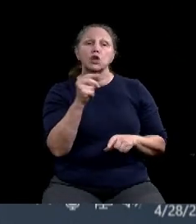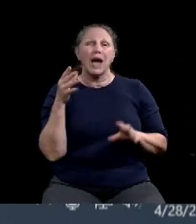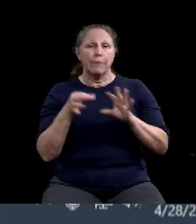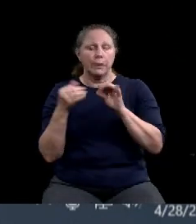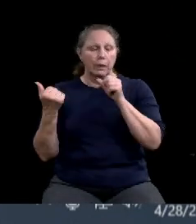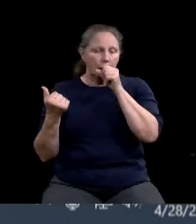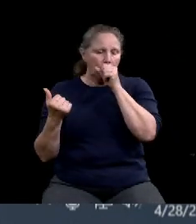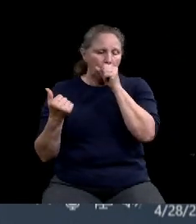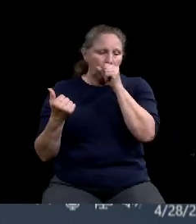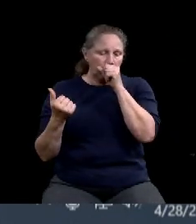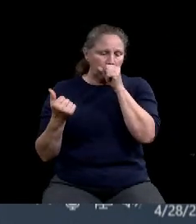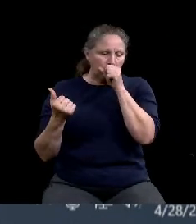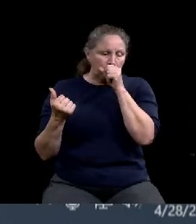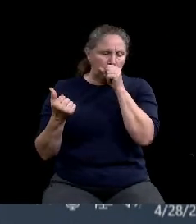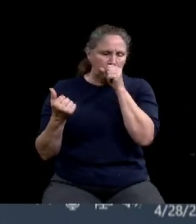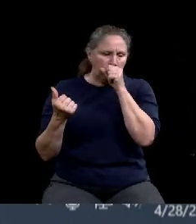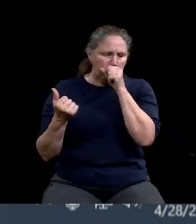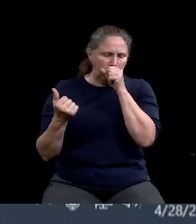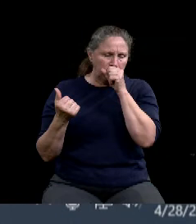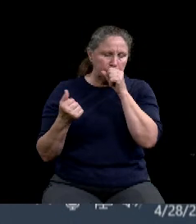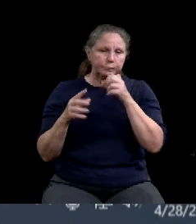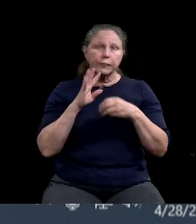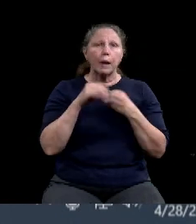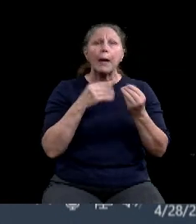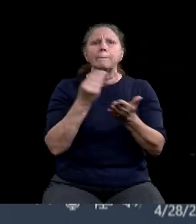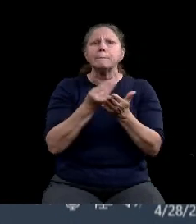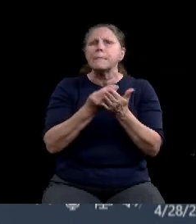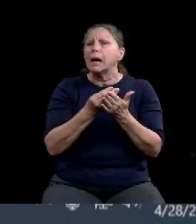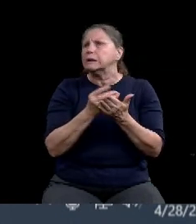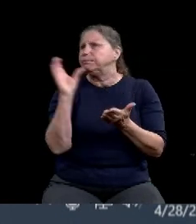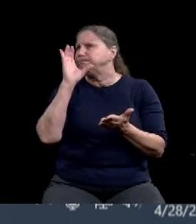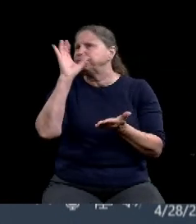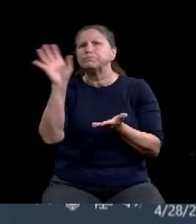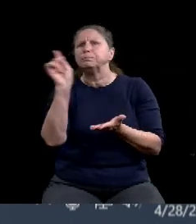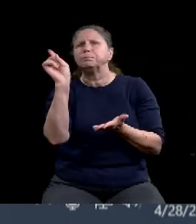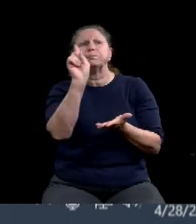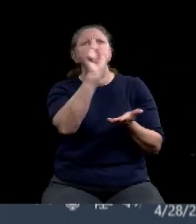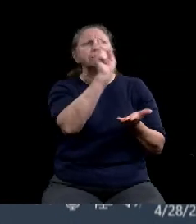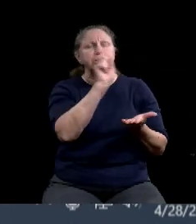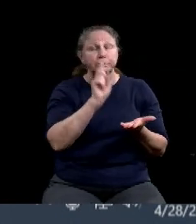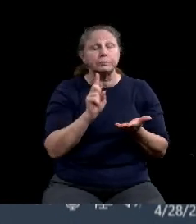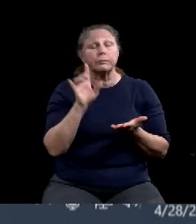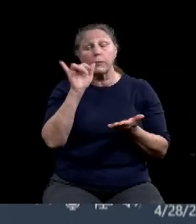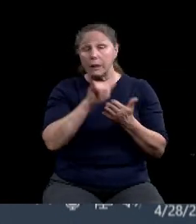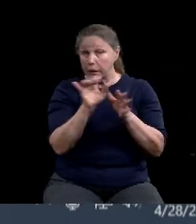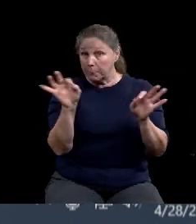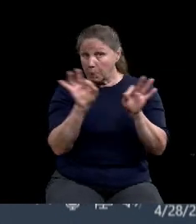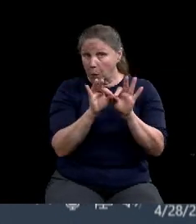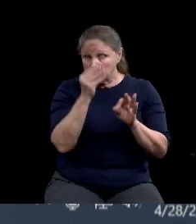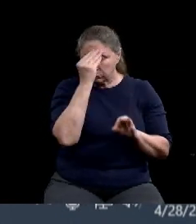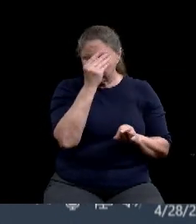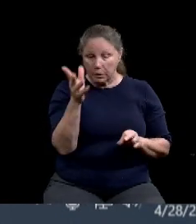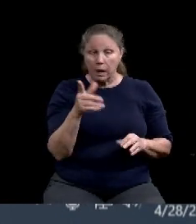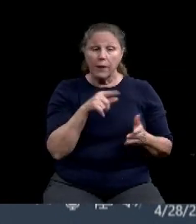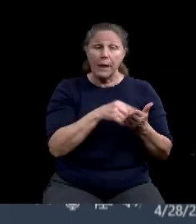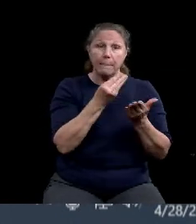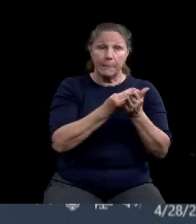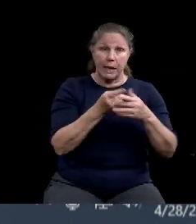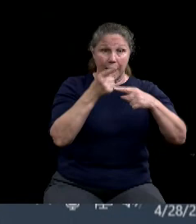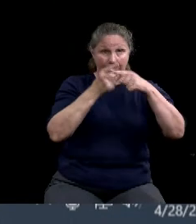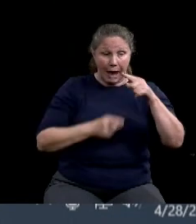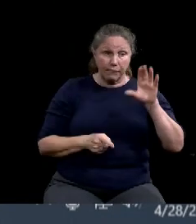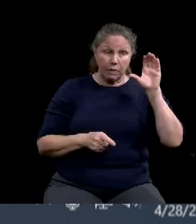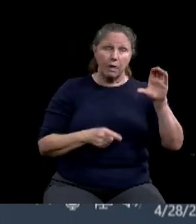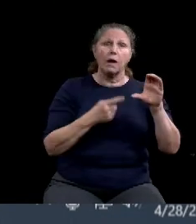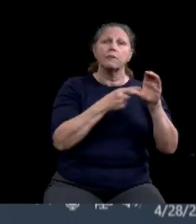the funds to do this. Um, it's important to note that, uh, half of these funds, uh, came out of the CDBG, uh, grant that